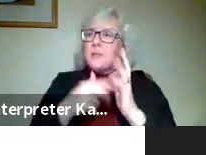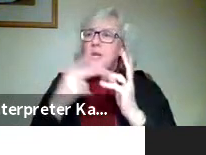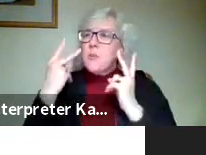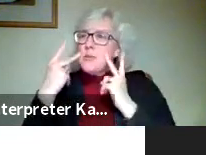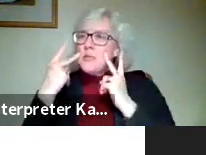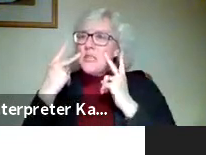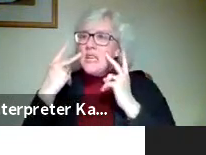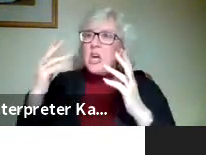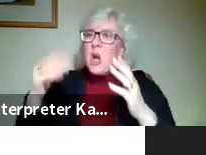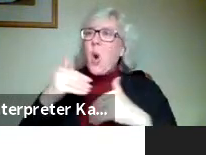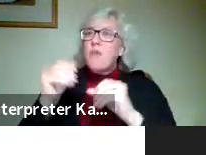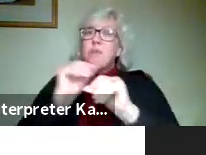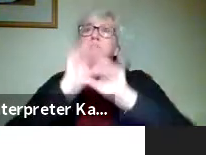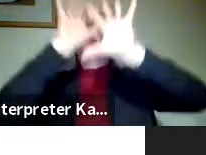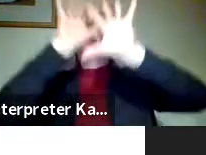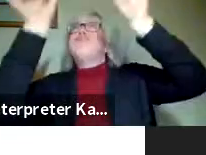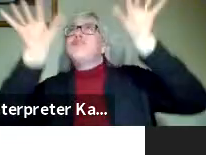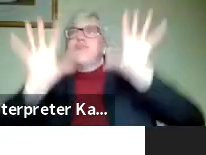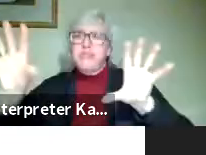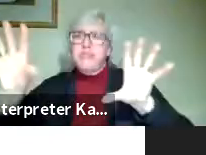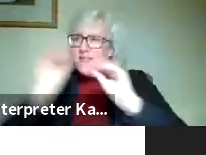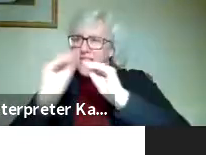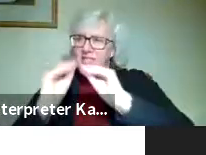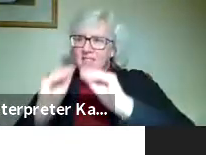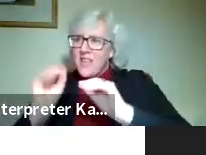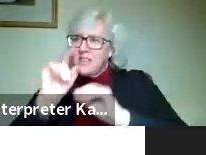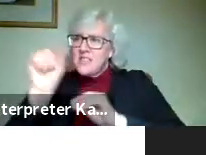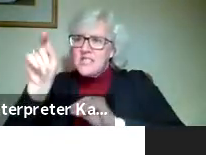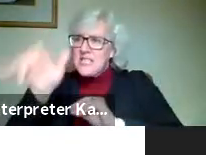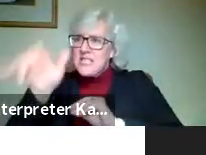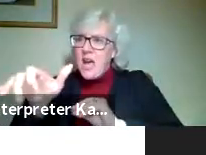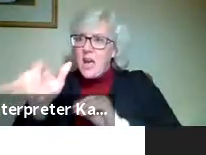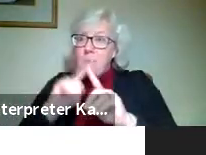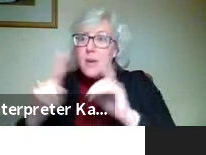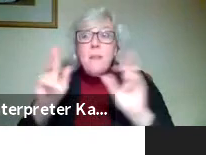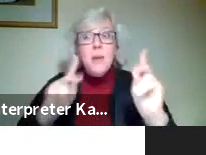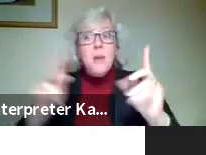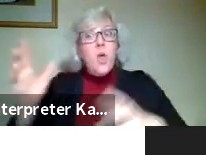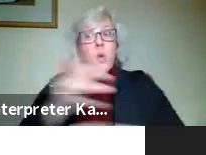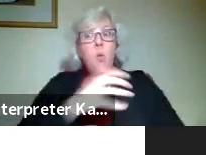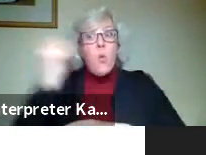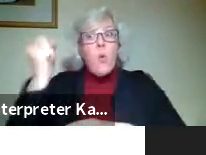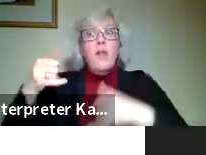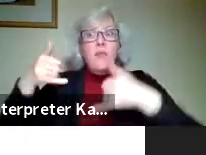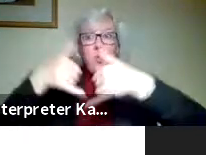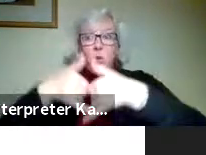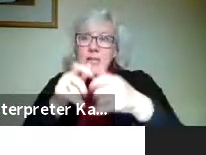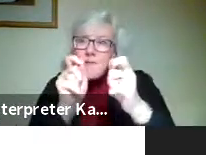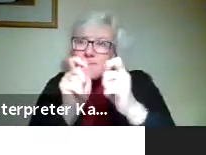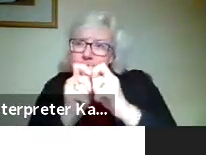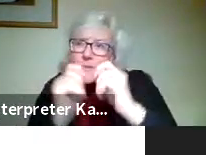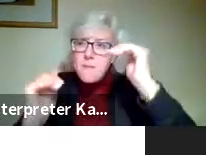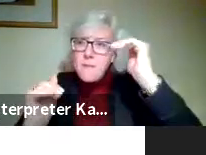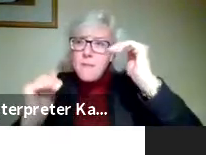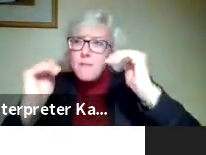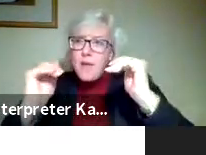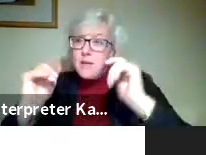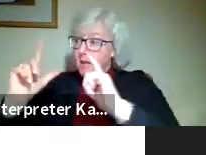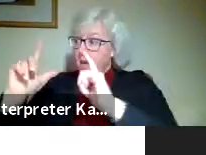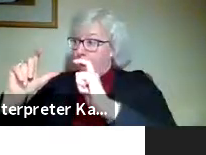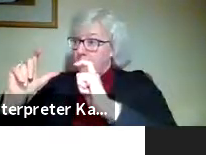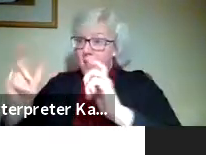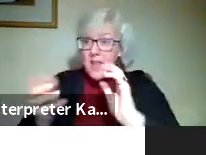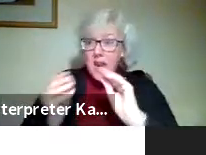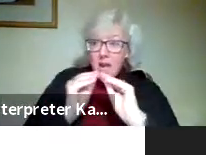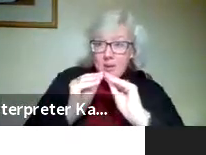see an over process sky and it's a tricky, tricky thing for these folks that won awards to really get the right balance of straight out of camera